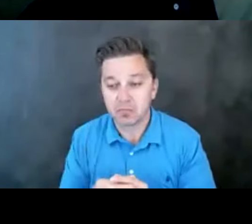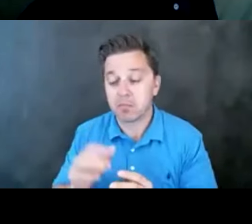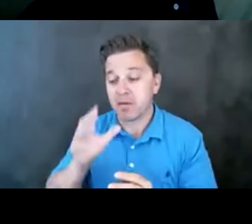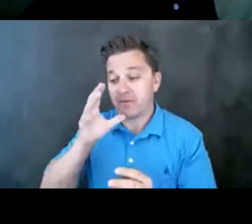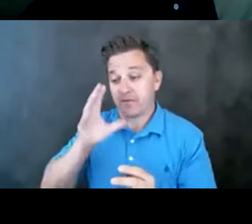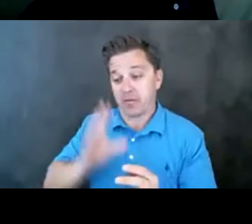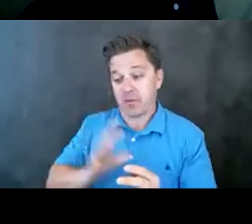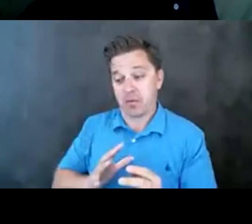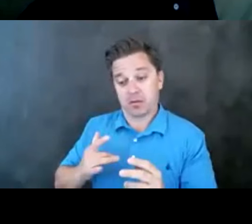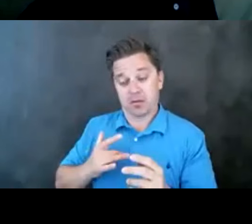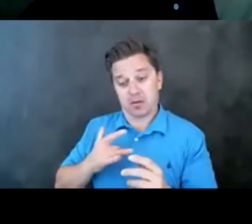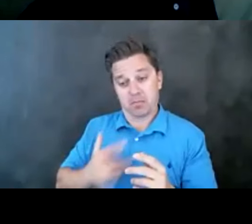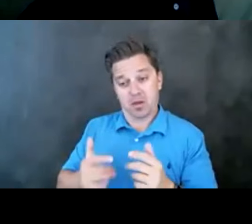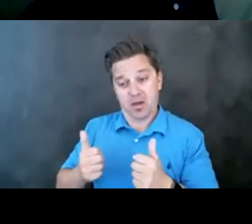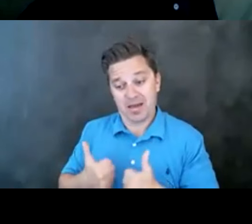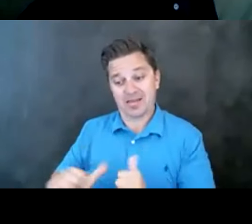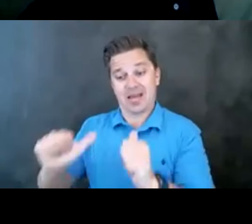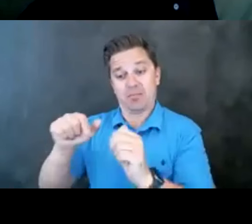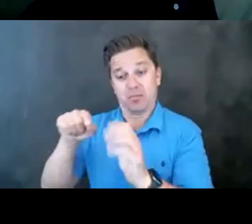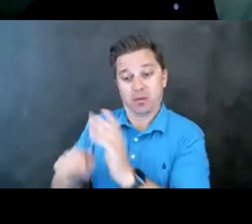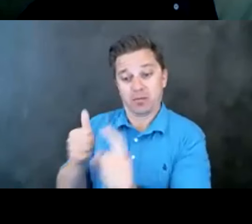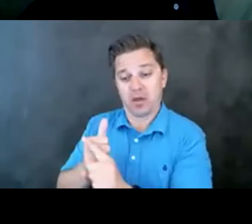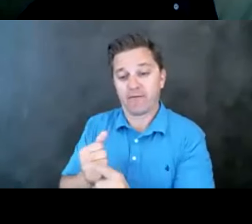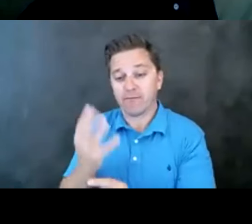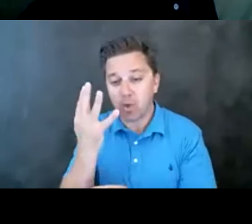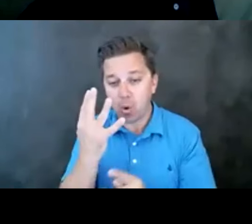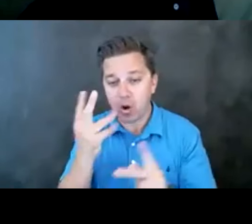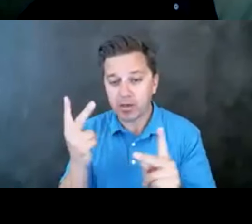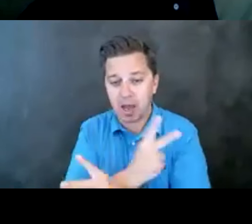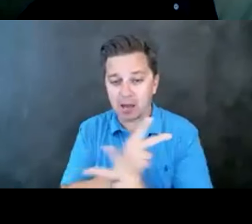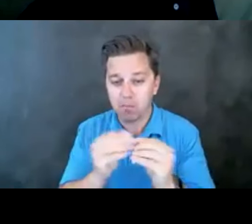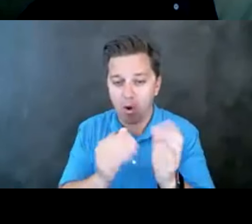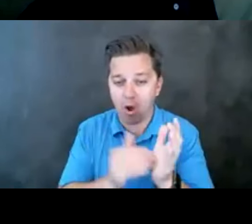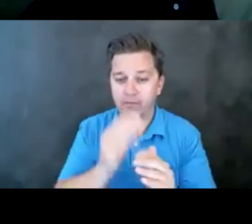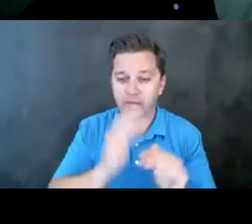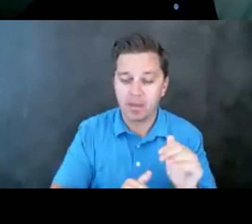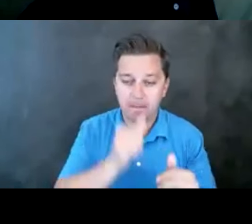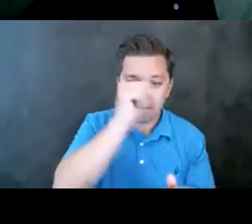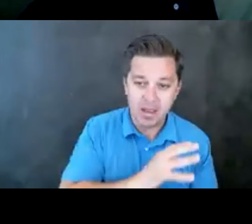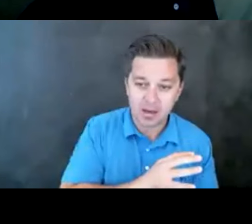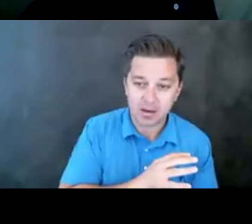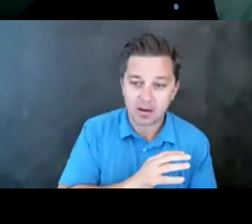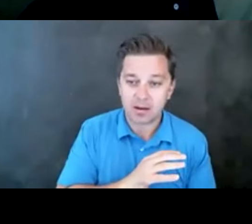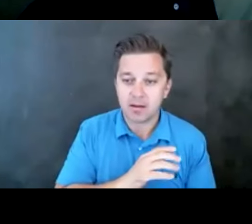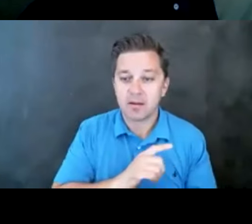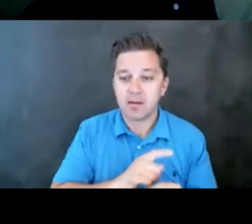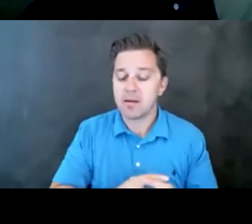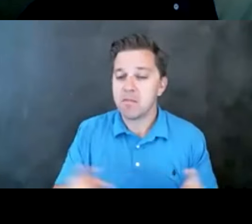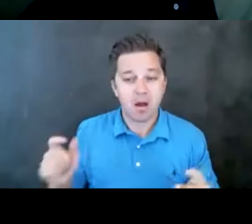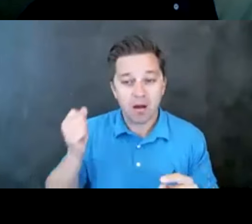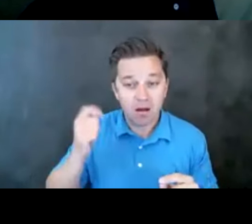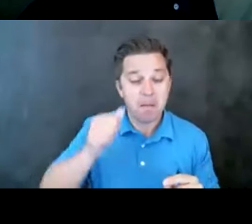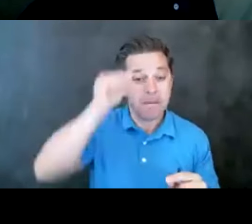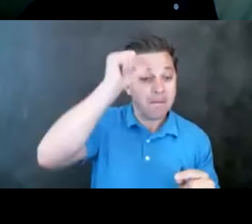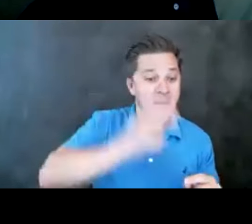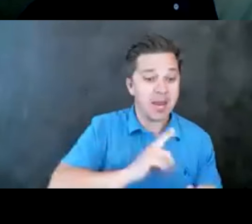about four times as often as males. But males die by suicide about three times as often as females,